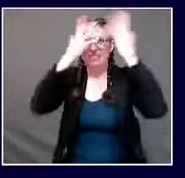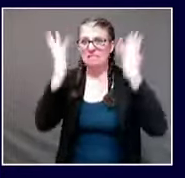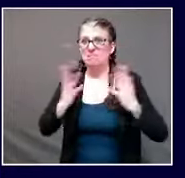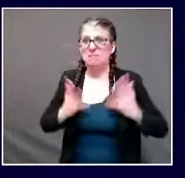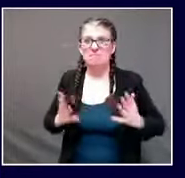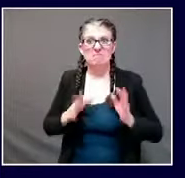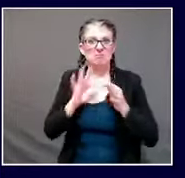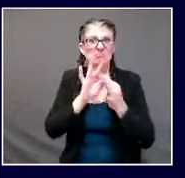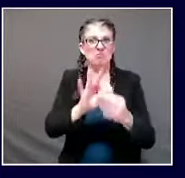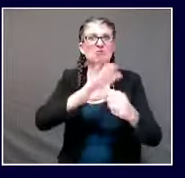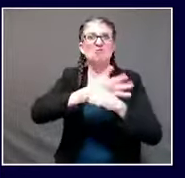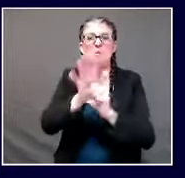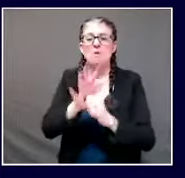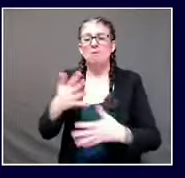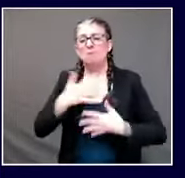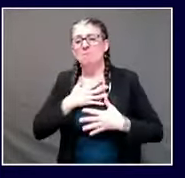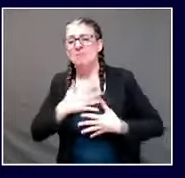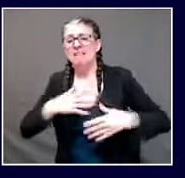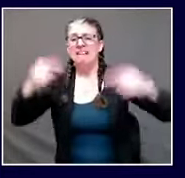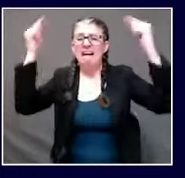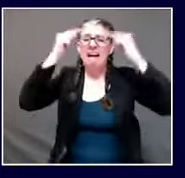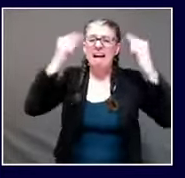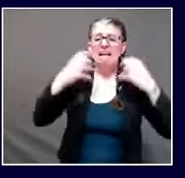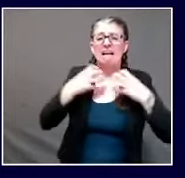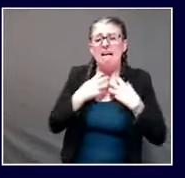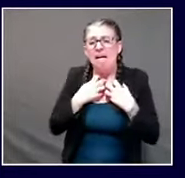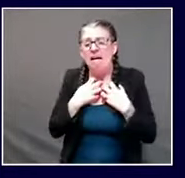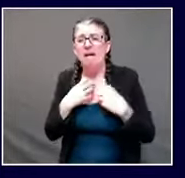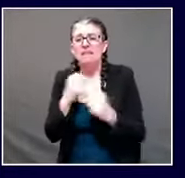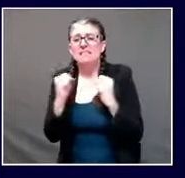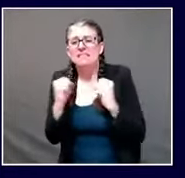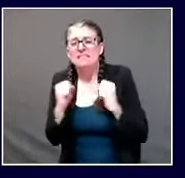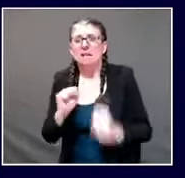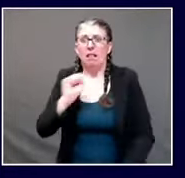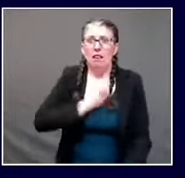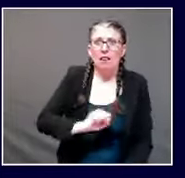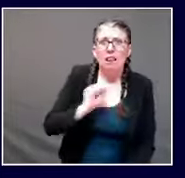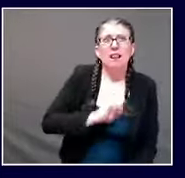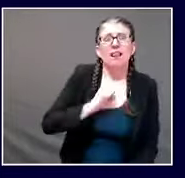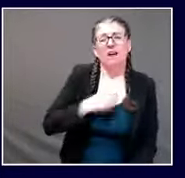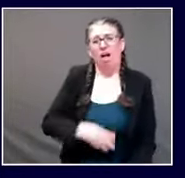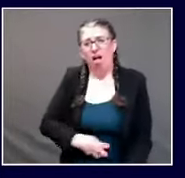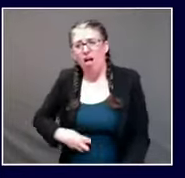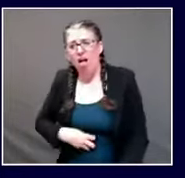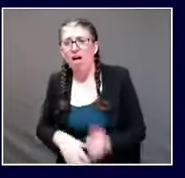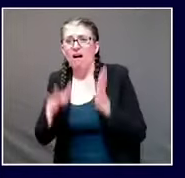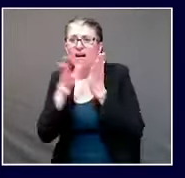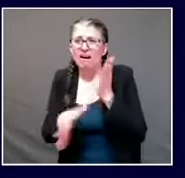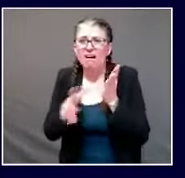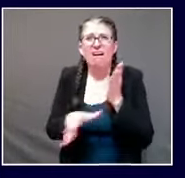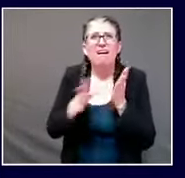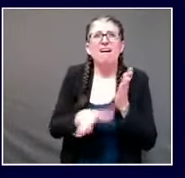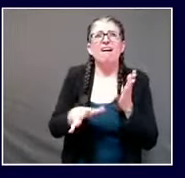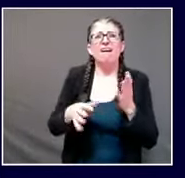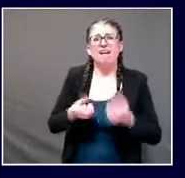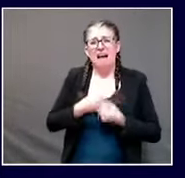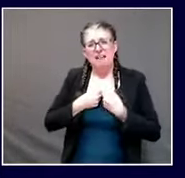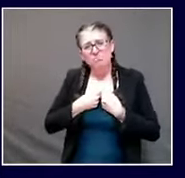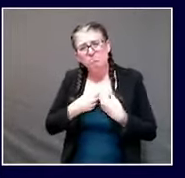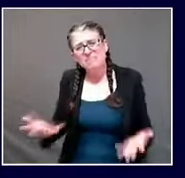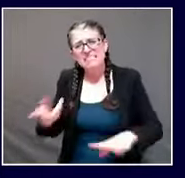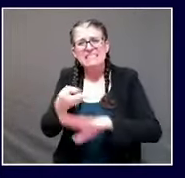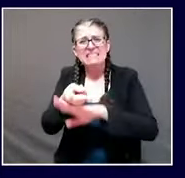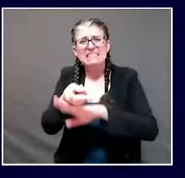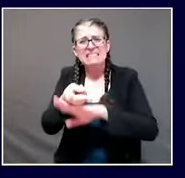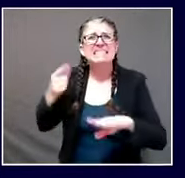rapid heart rate, chills, congestion, cough, nausea, eye pain, diarrhea, extreme fatigue, loss of taste and smell.